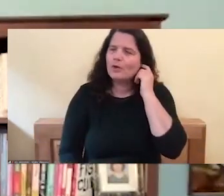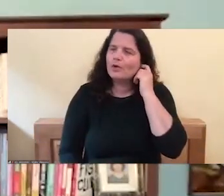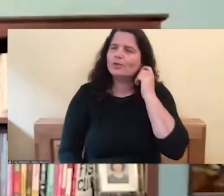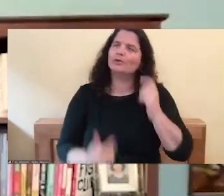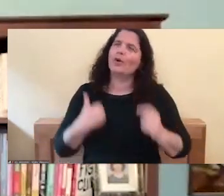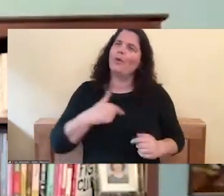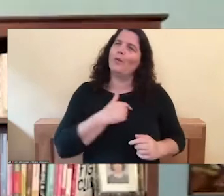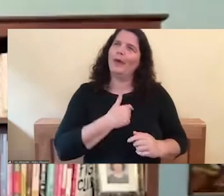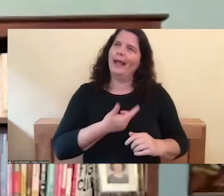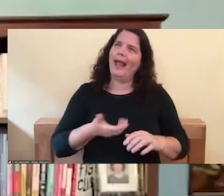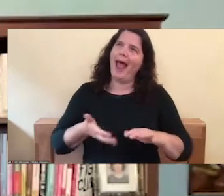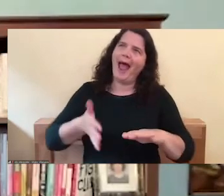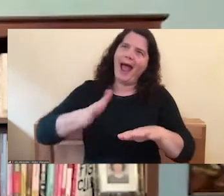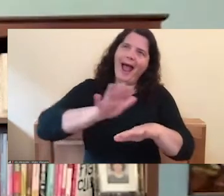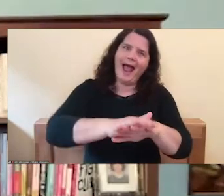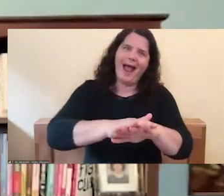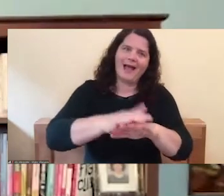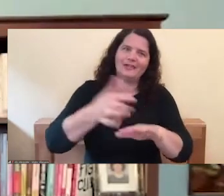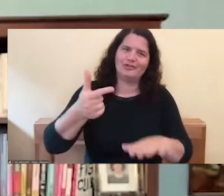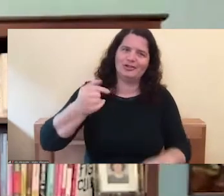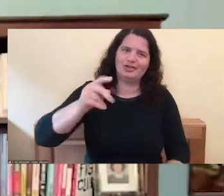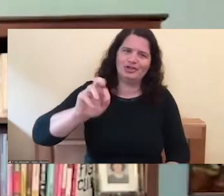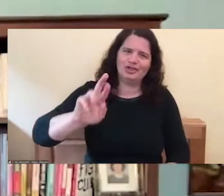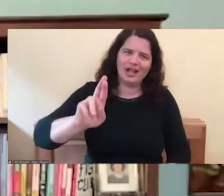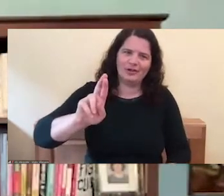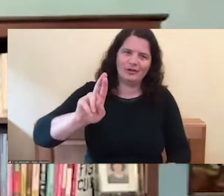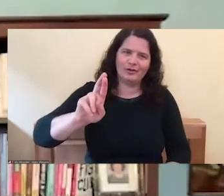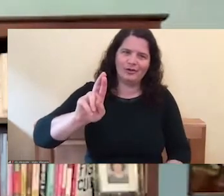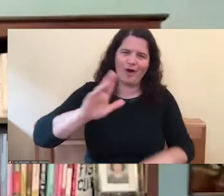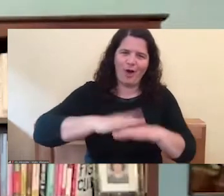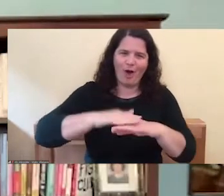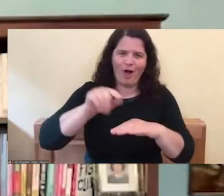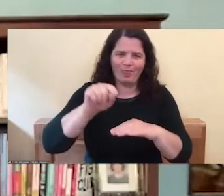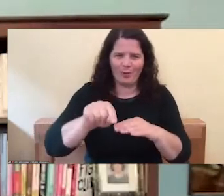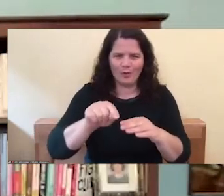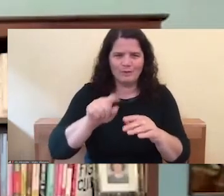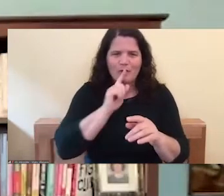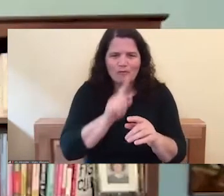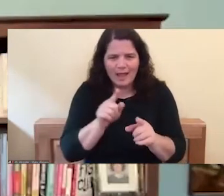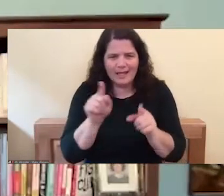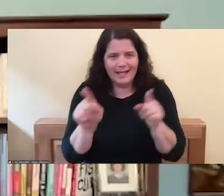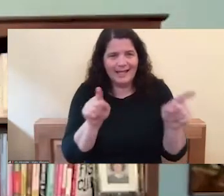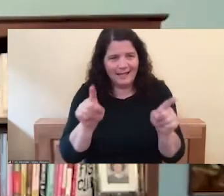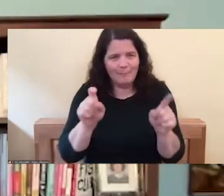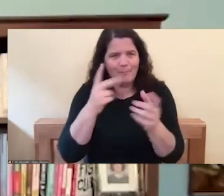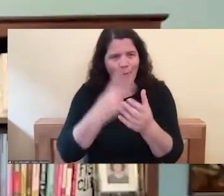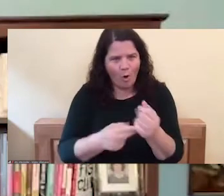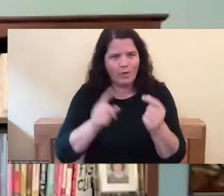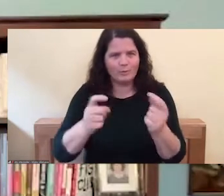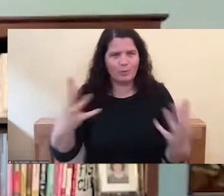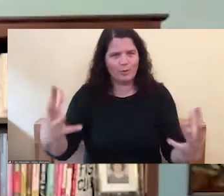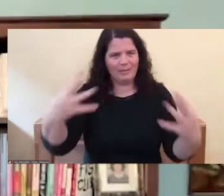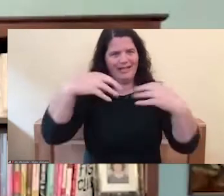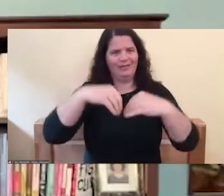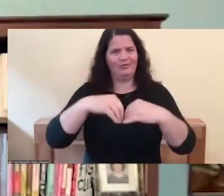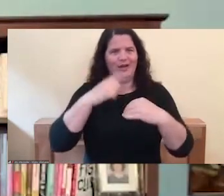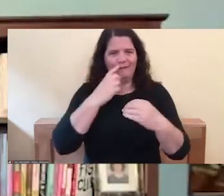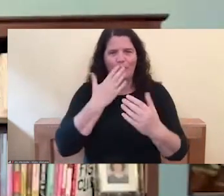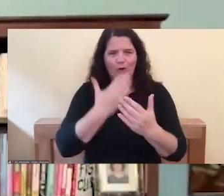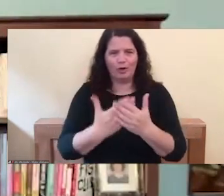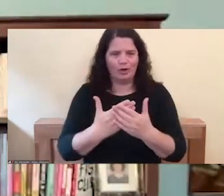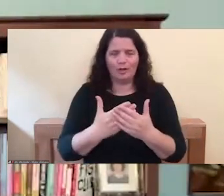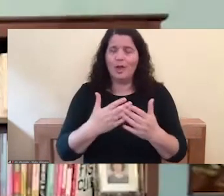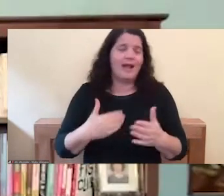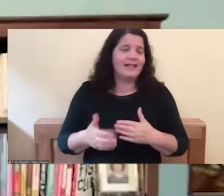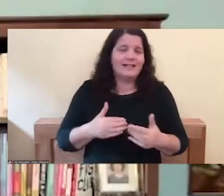integrated for everyone for health and well being. So that's a problem. And so and again, it doesn't matter if you're cisgender